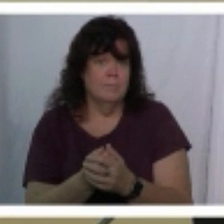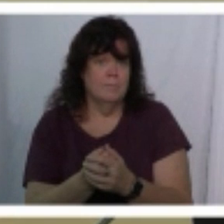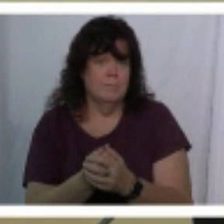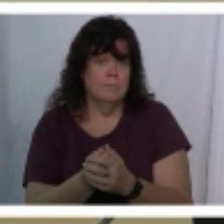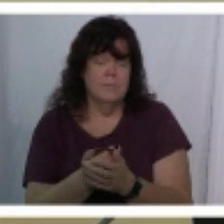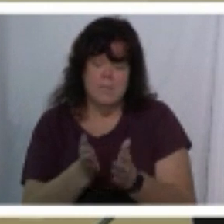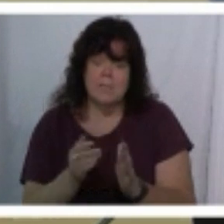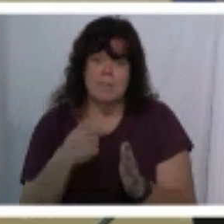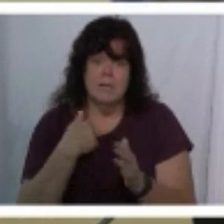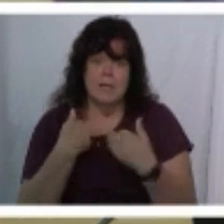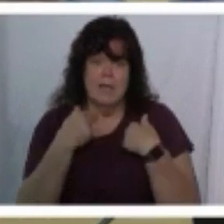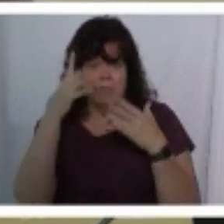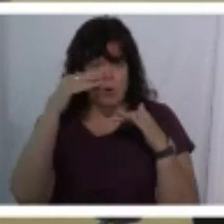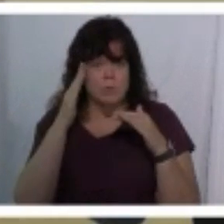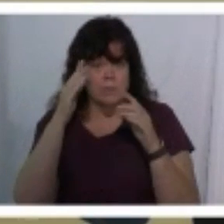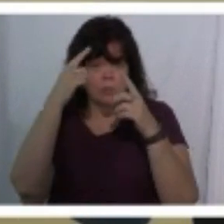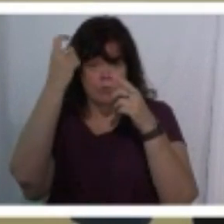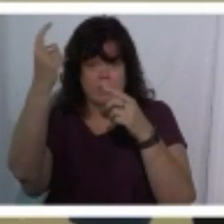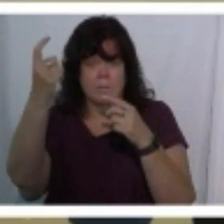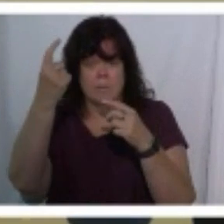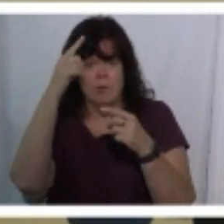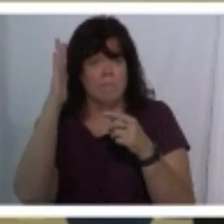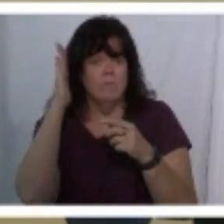to allow me to have hopes and dreams for the future of this place